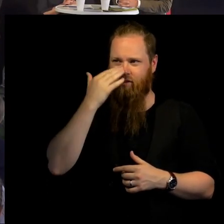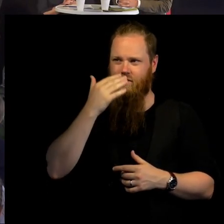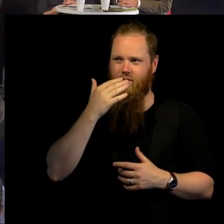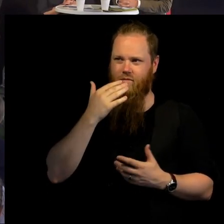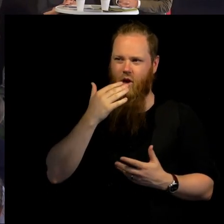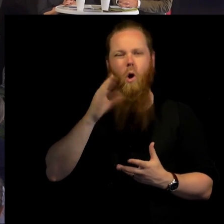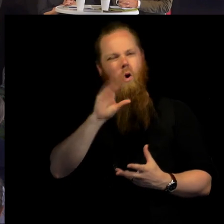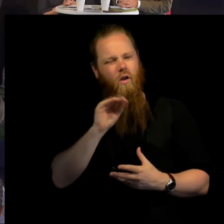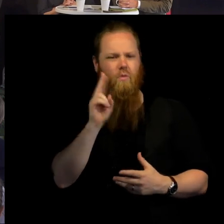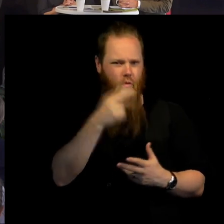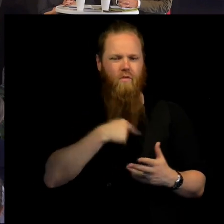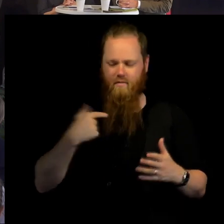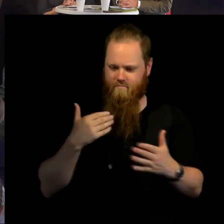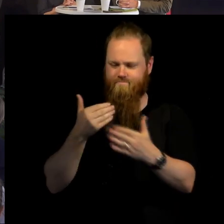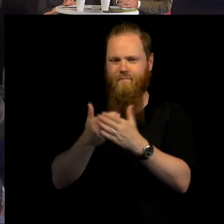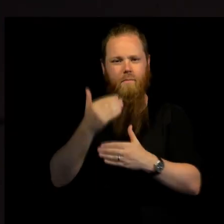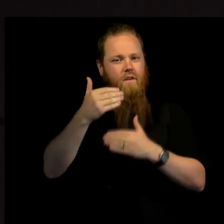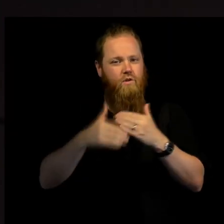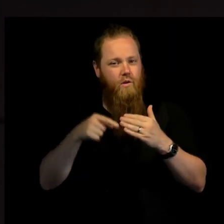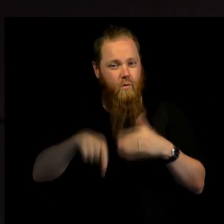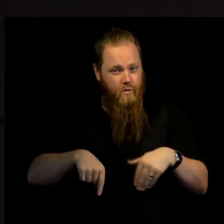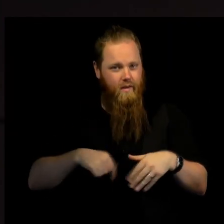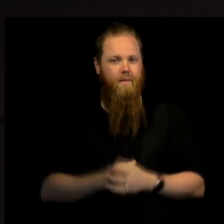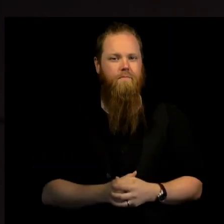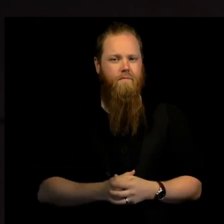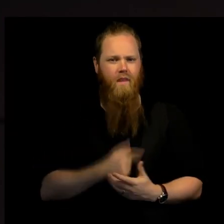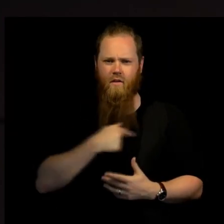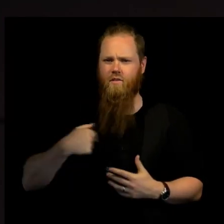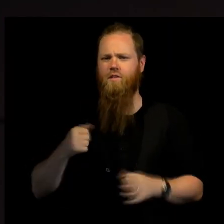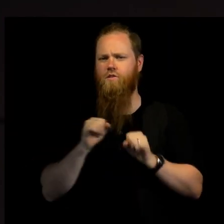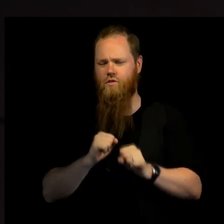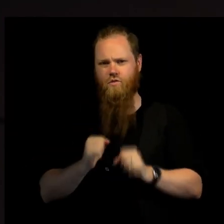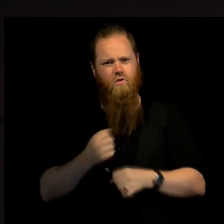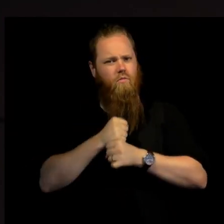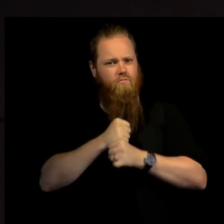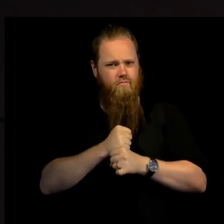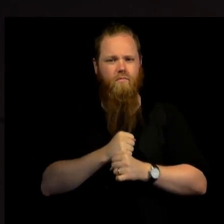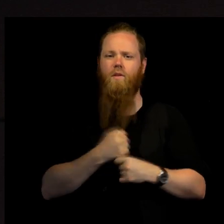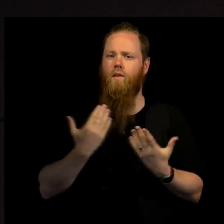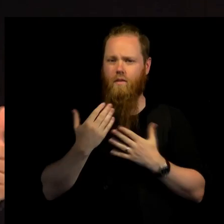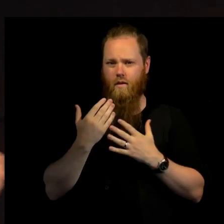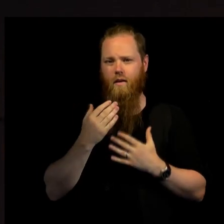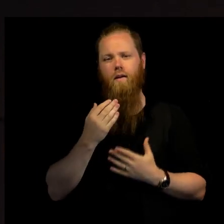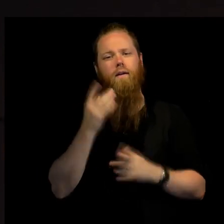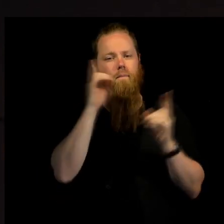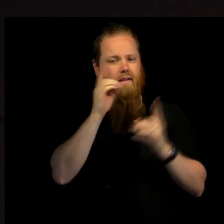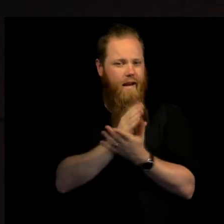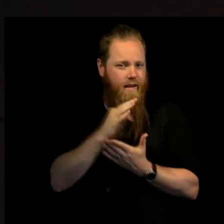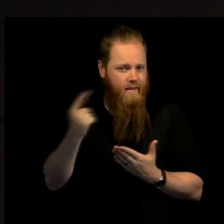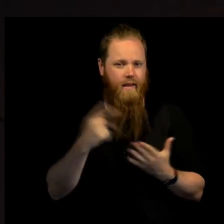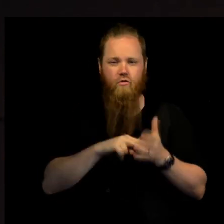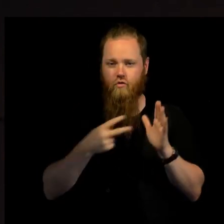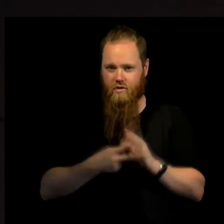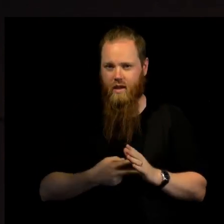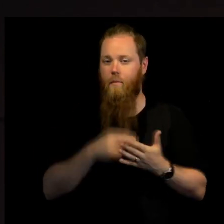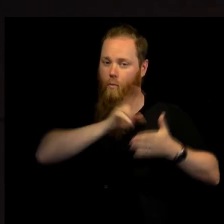I think part of this is, of course, to be standing firm on the principles of the human rights system, the multilateral system, the conventions and so on.